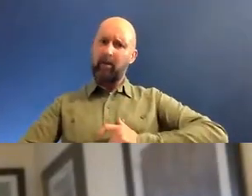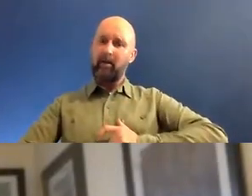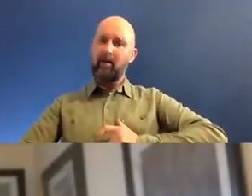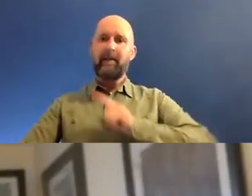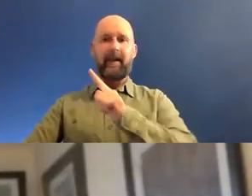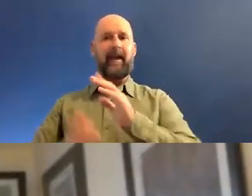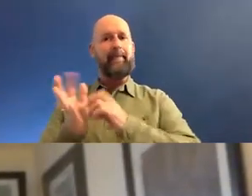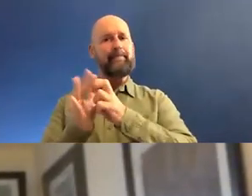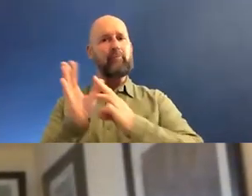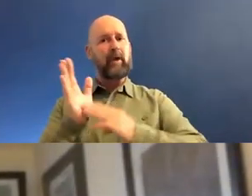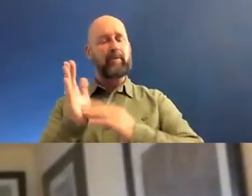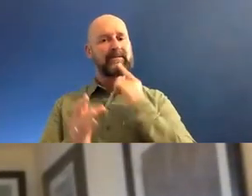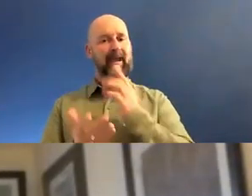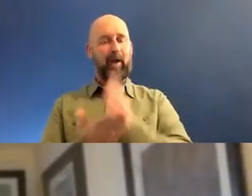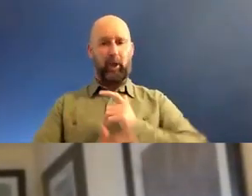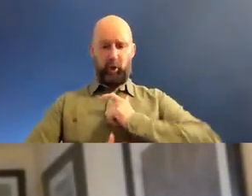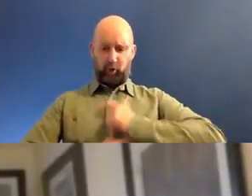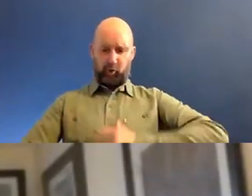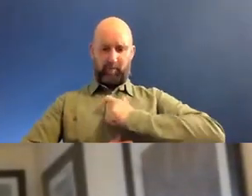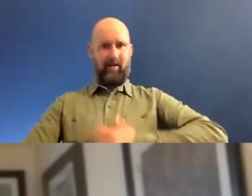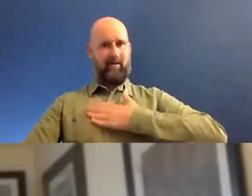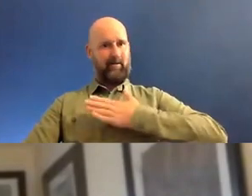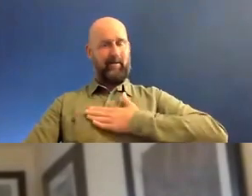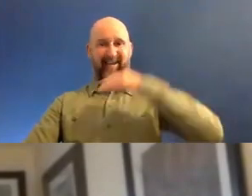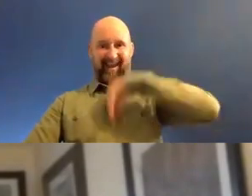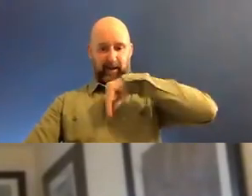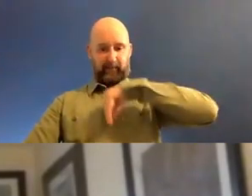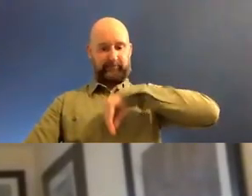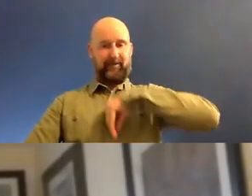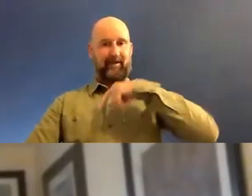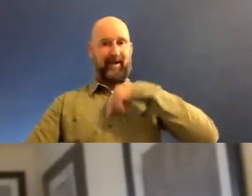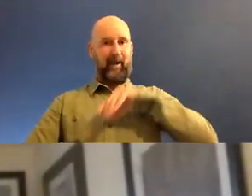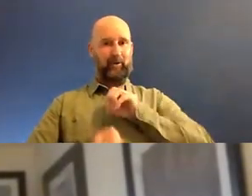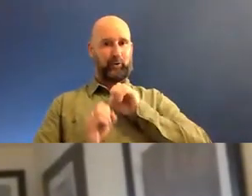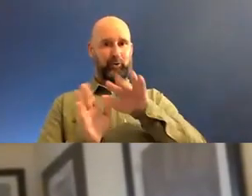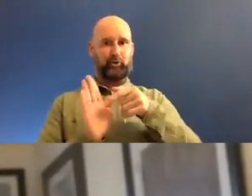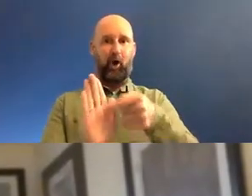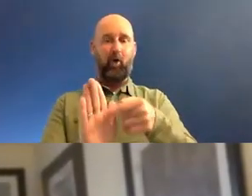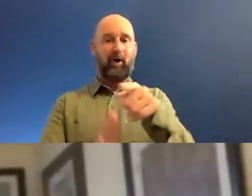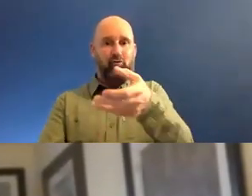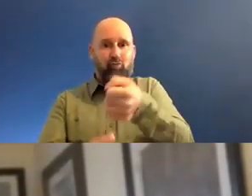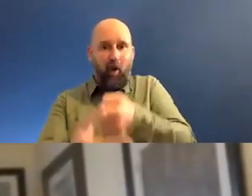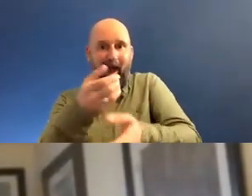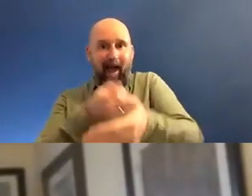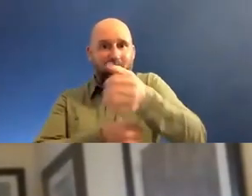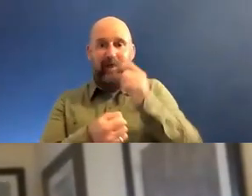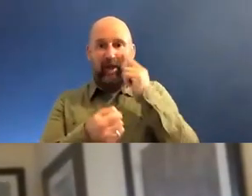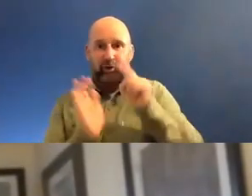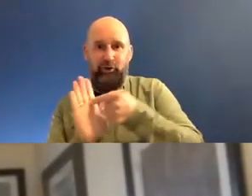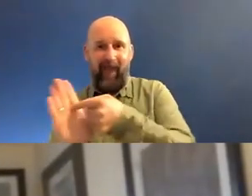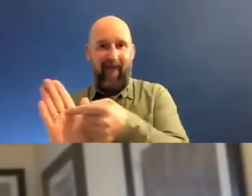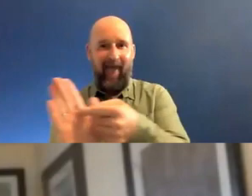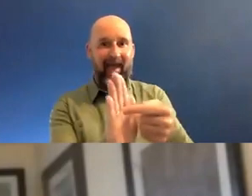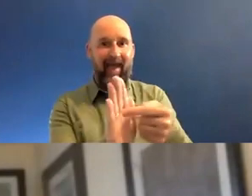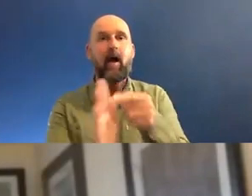that find that, that, that humanity that, that lies deep within us and try and draw that out and share that. other people can see that and